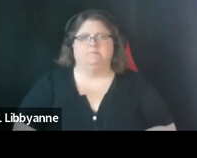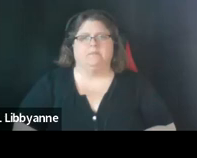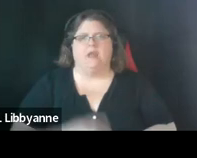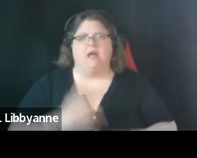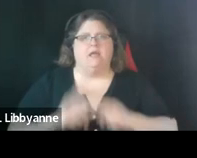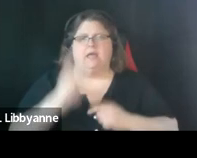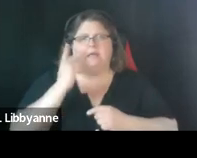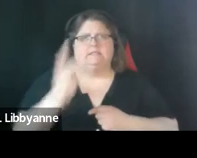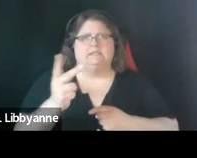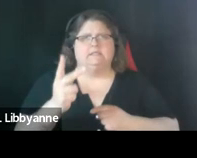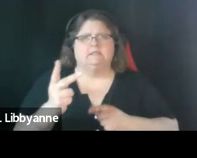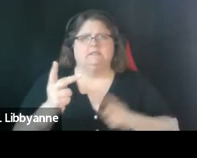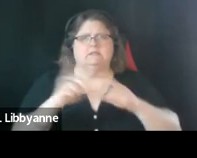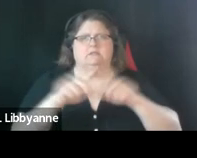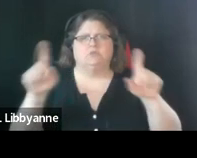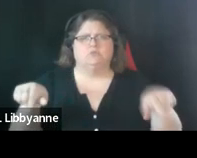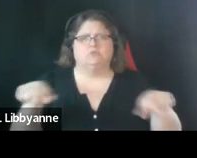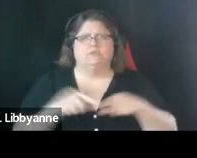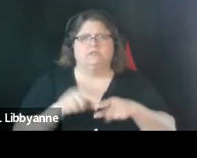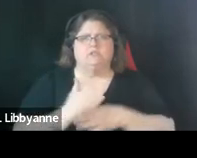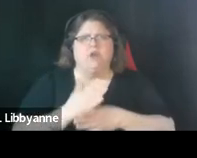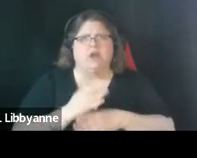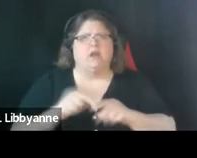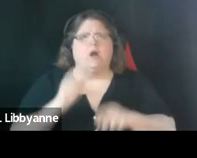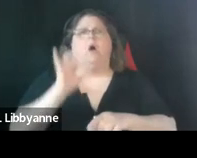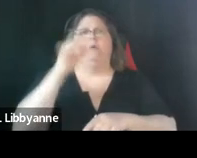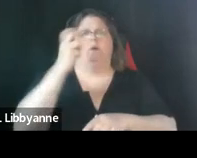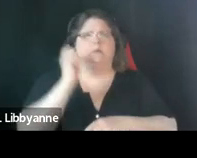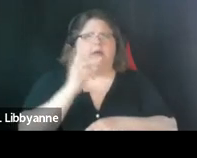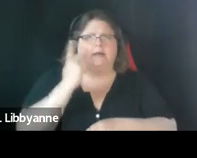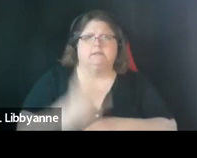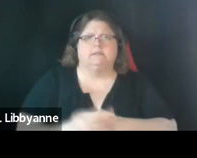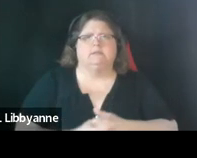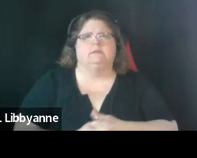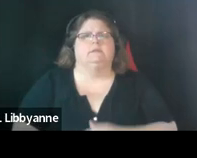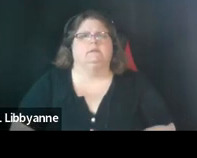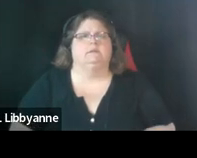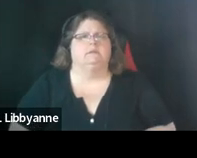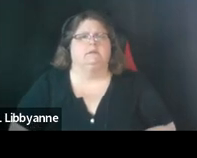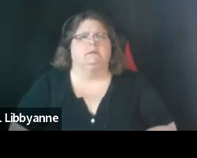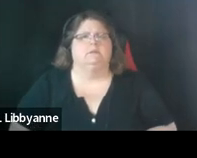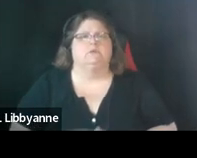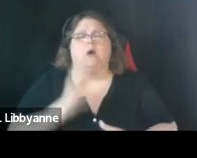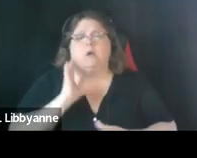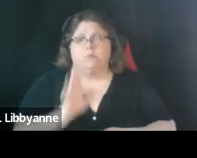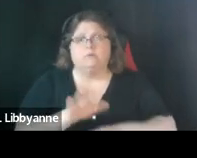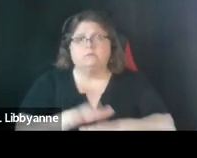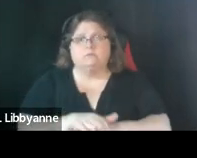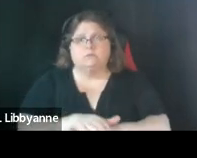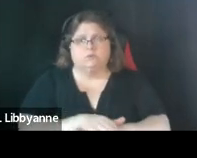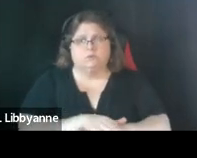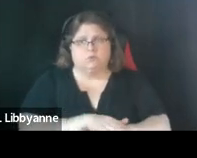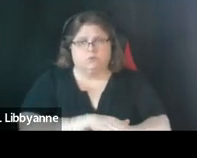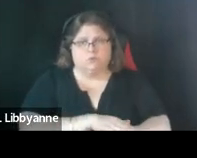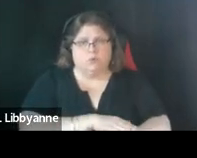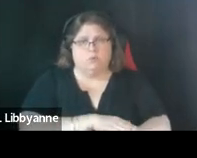oh there it is okay screen sharing all right so what i will do um is to go slowly um because i'm